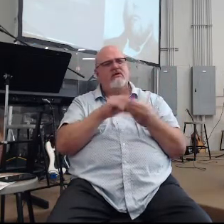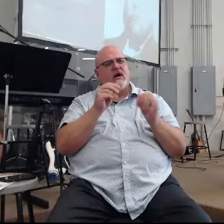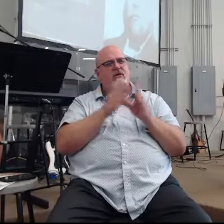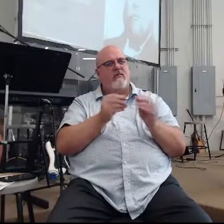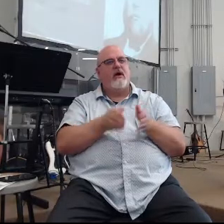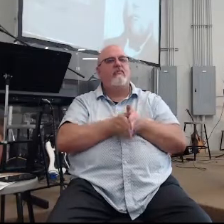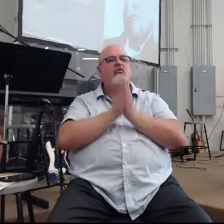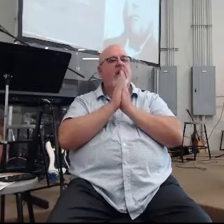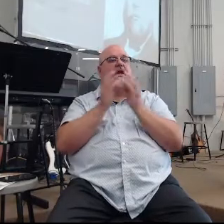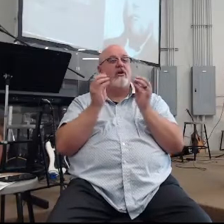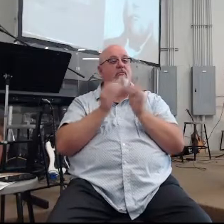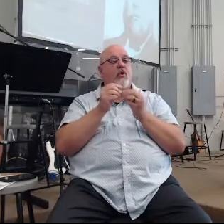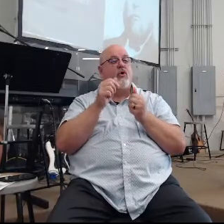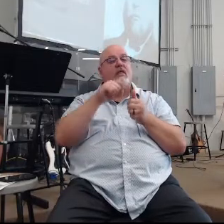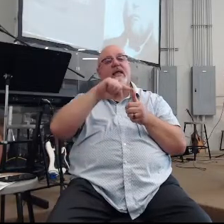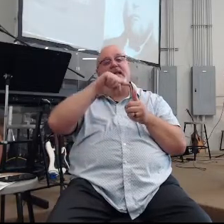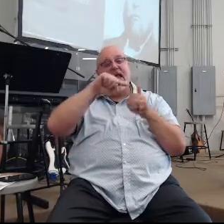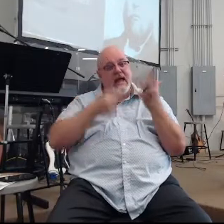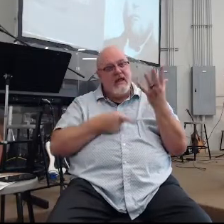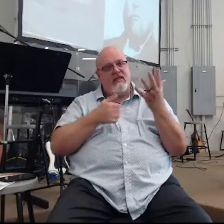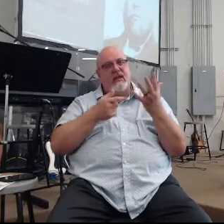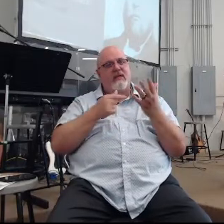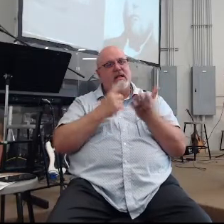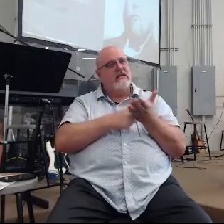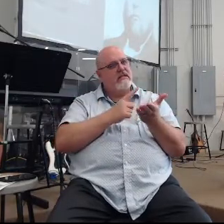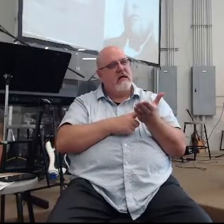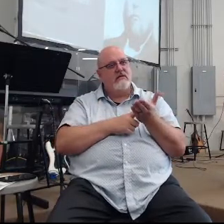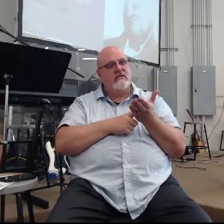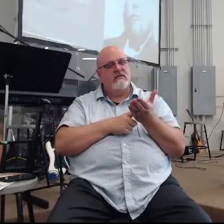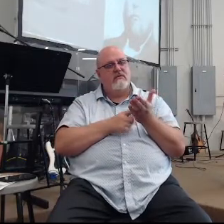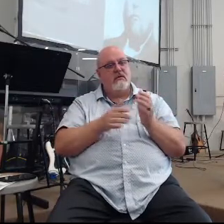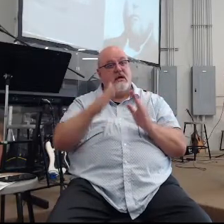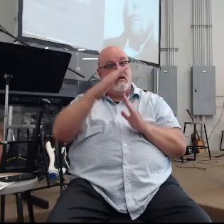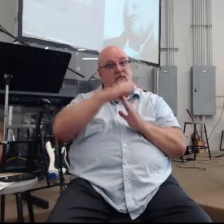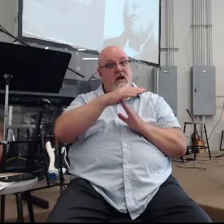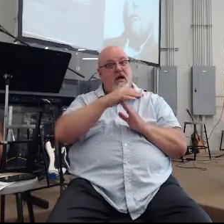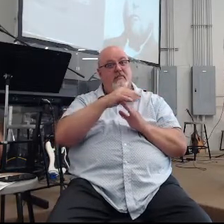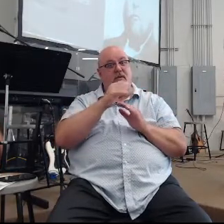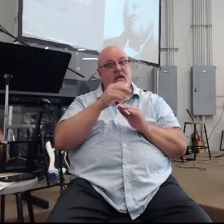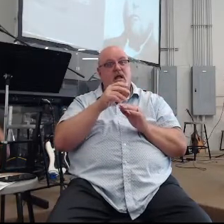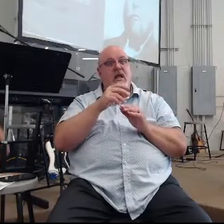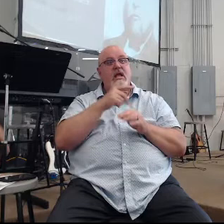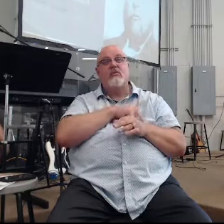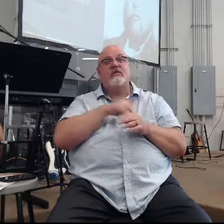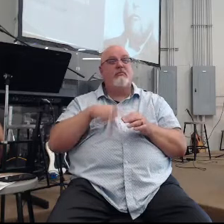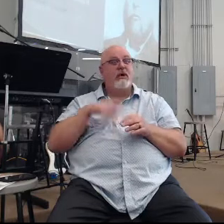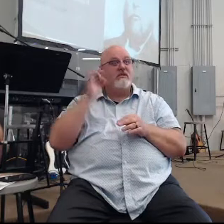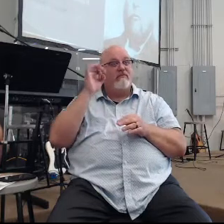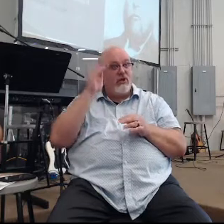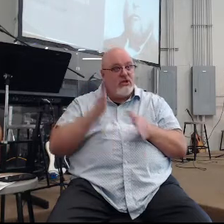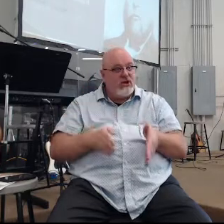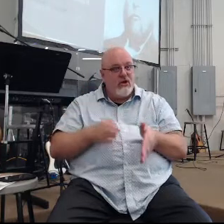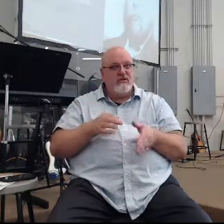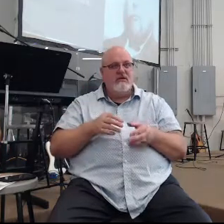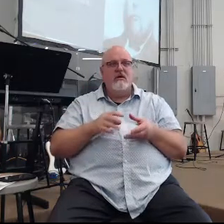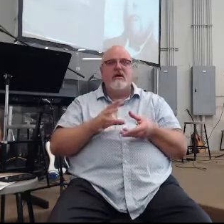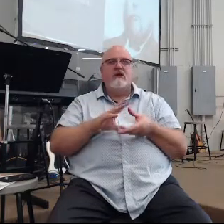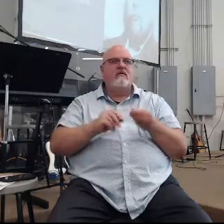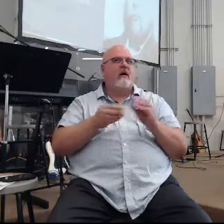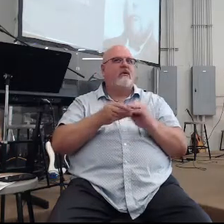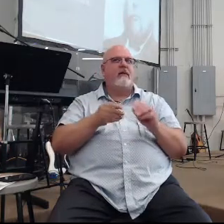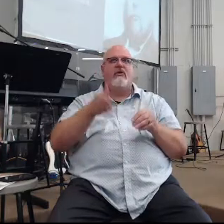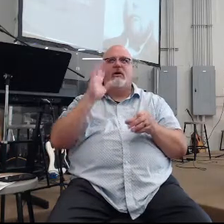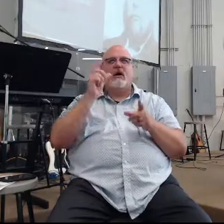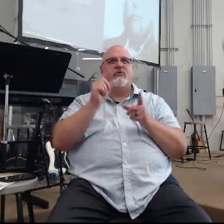prayer than anything else he talked about. This man who was known as the Prince of Preachers, who was all about God's Word,